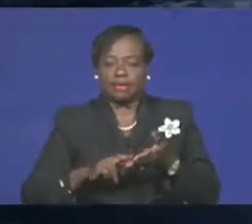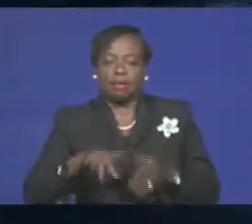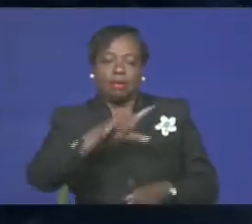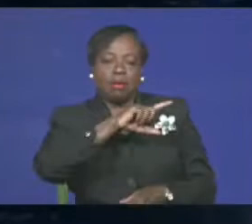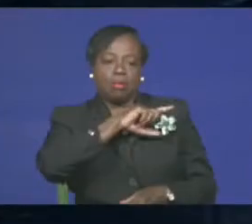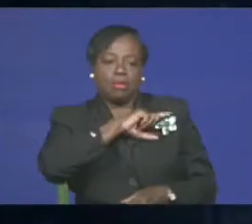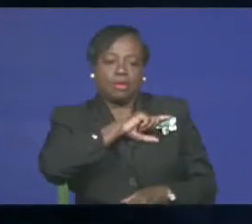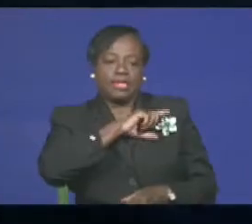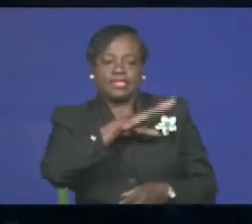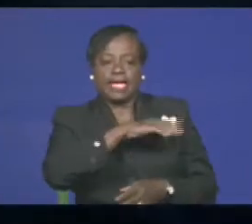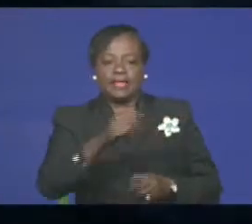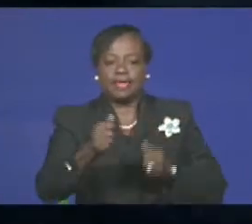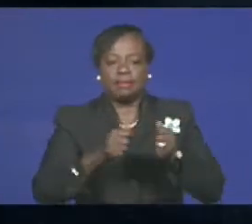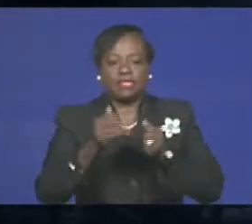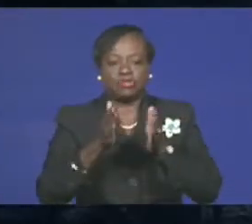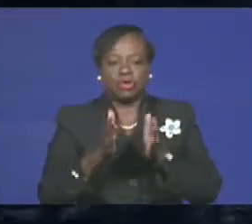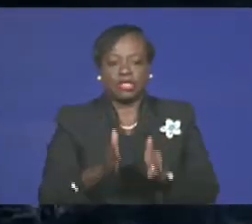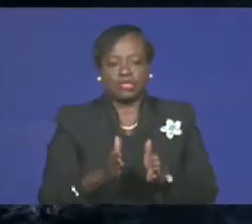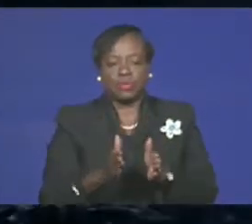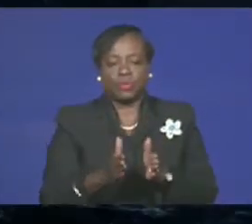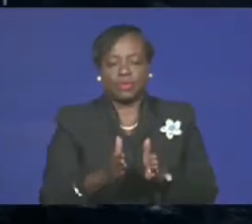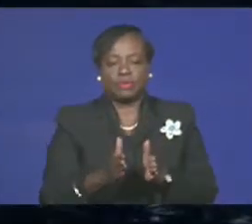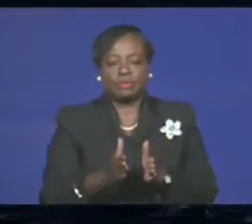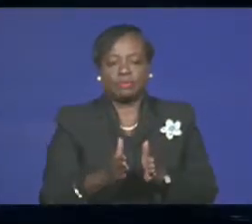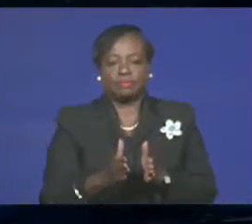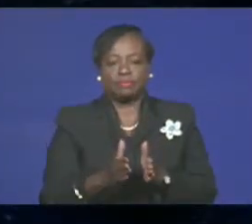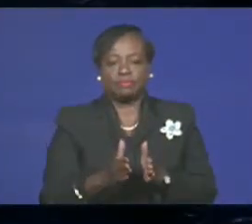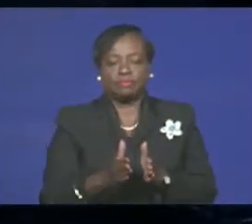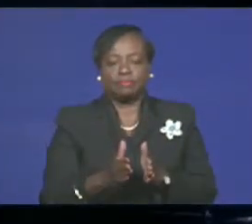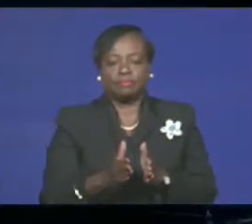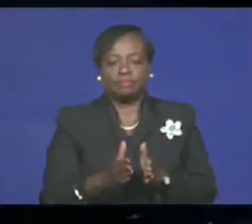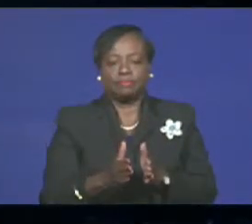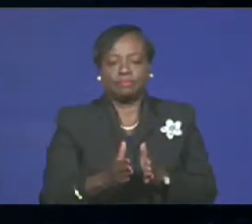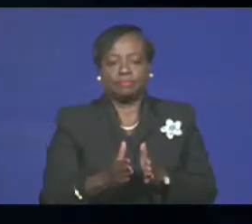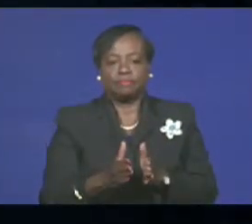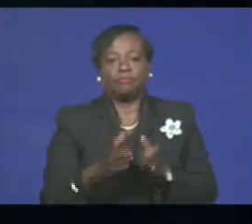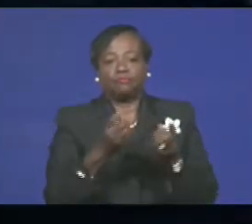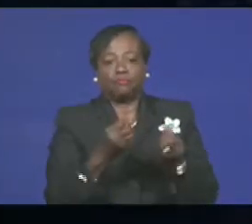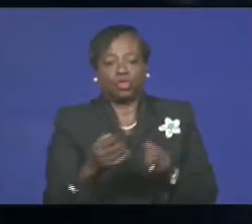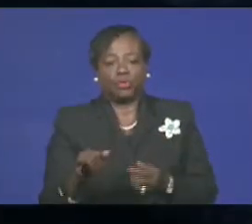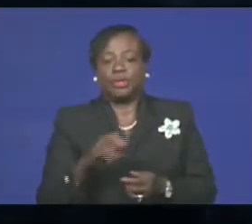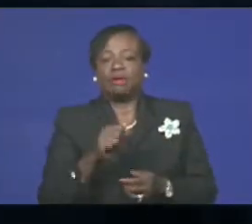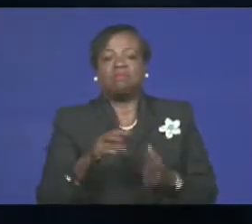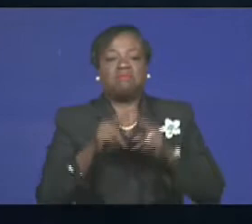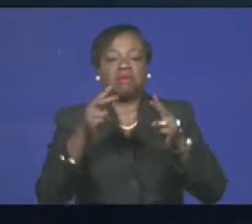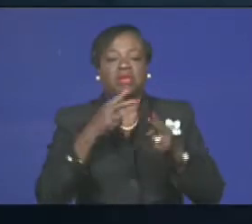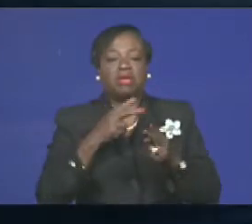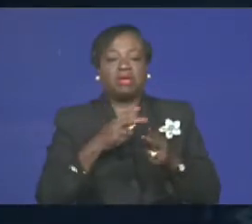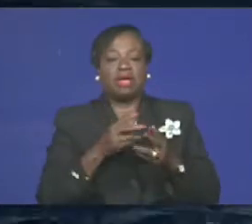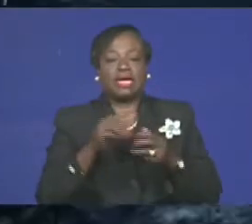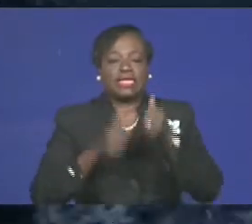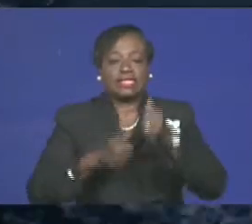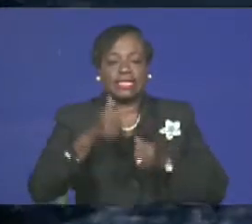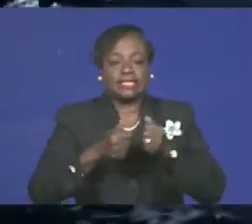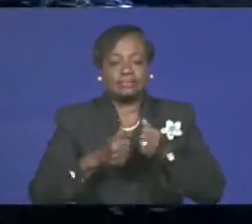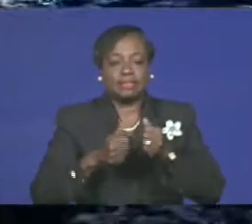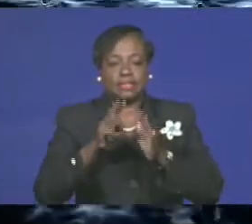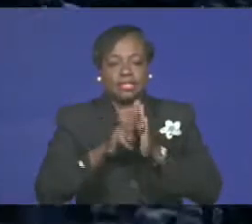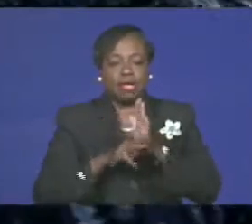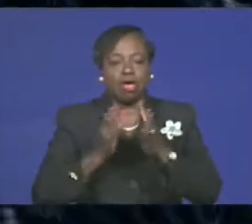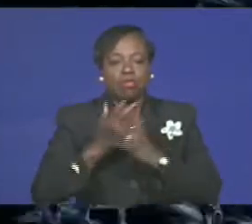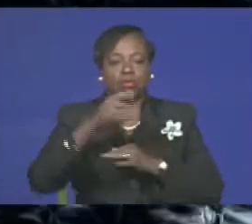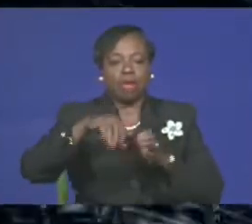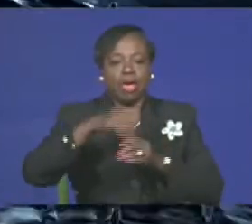and the administrator are currently doing an assessment throughout the island, and